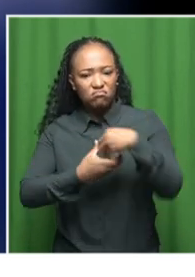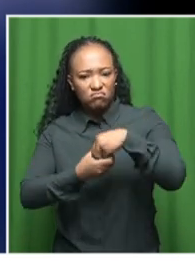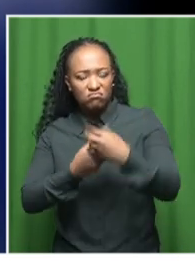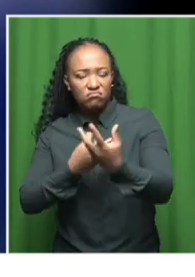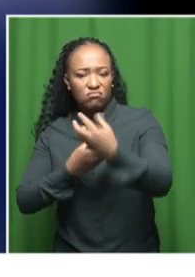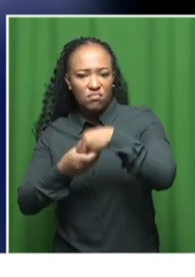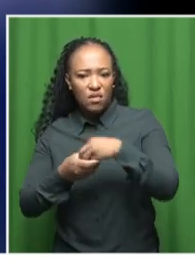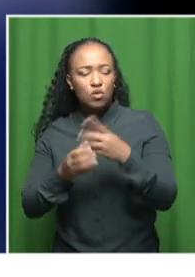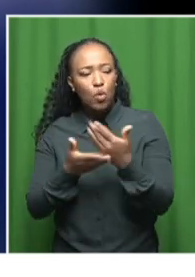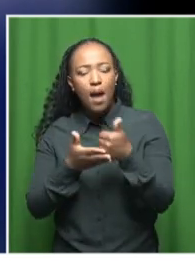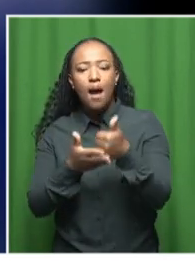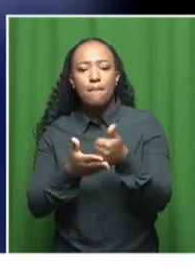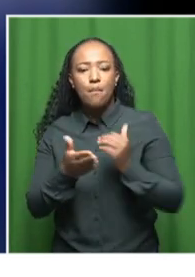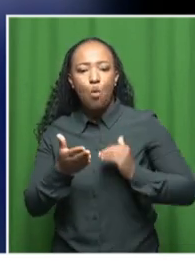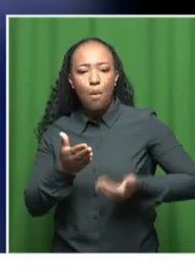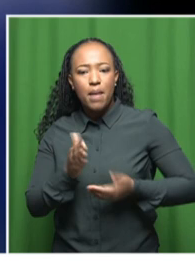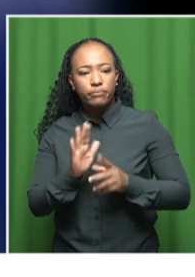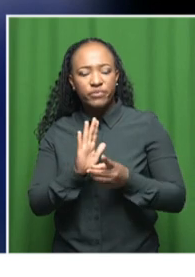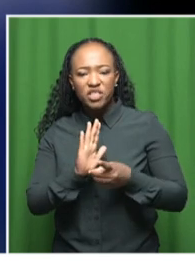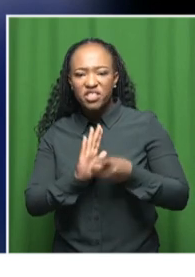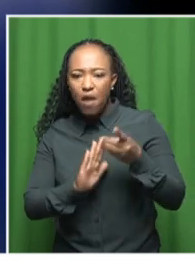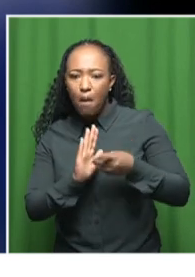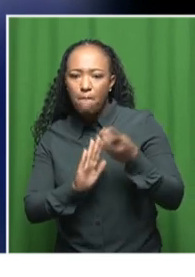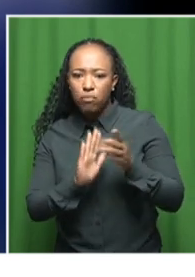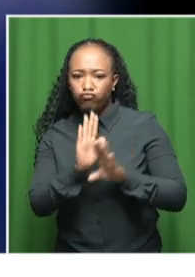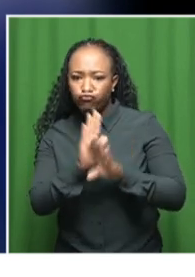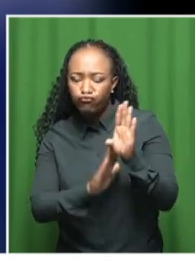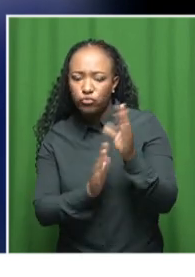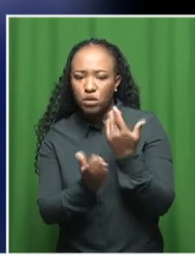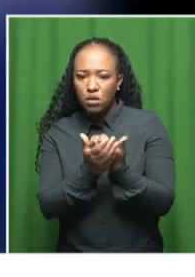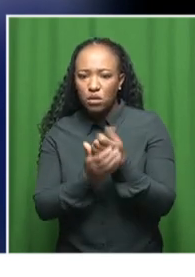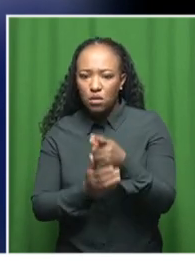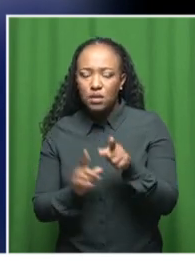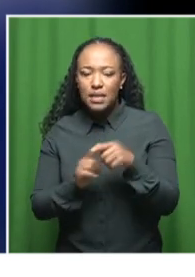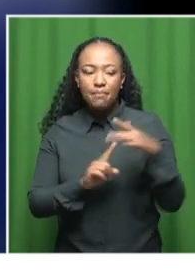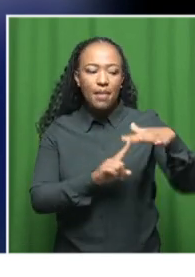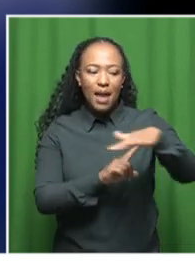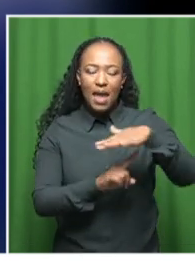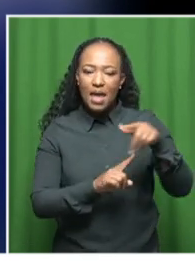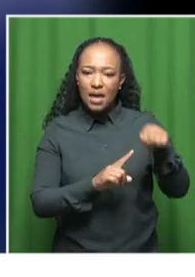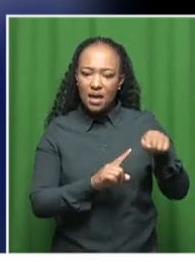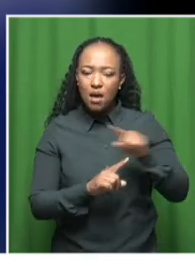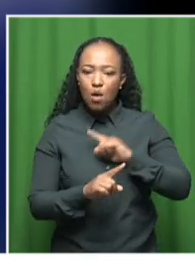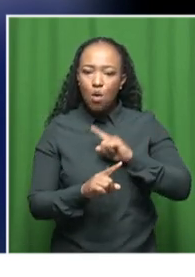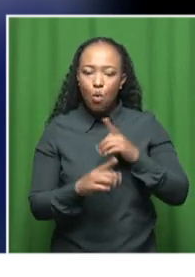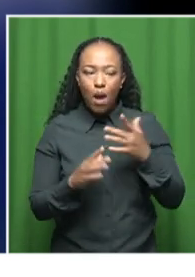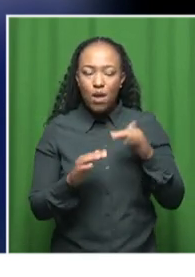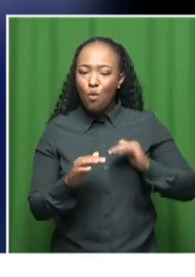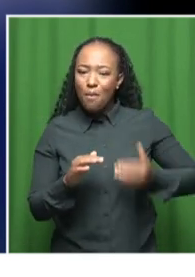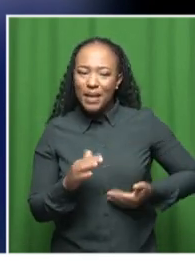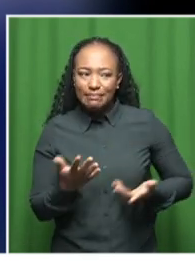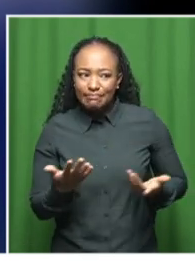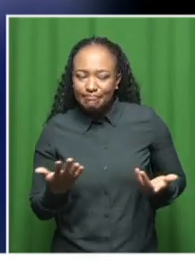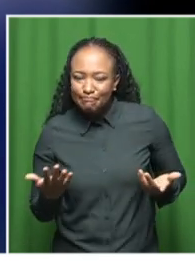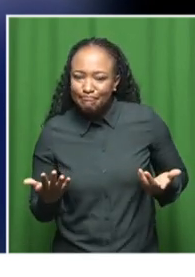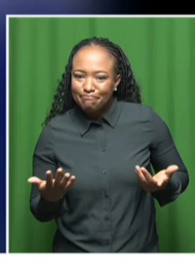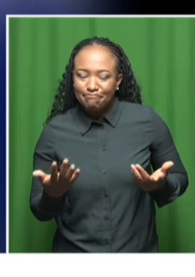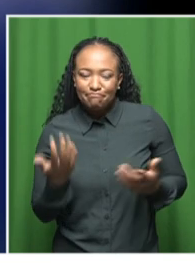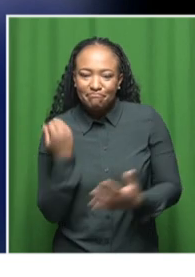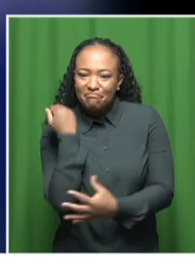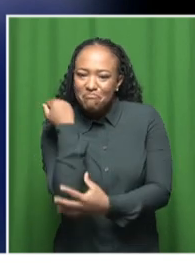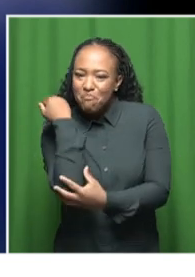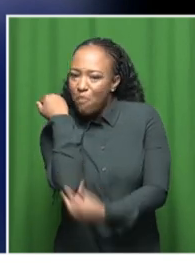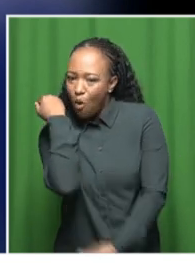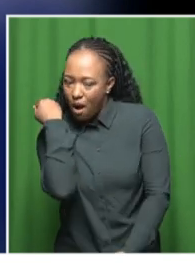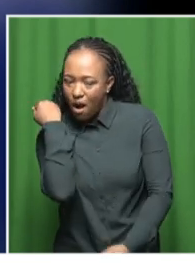development of women in South Africa, and more especially in the areas where women are disadvantaged, because we see a